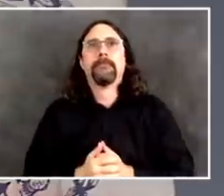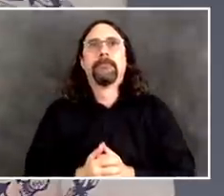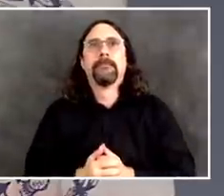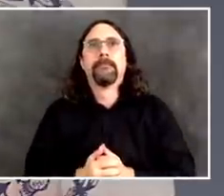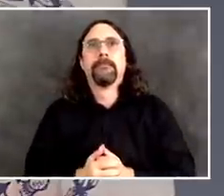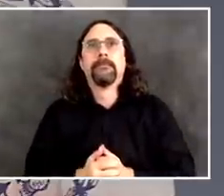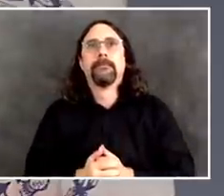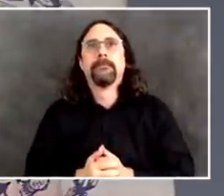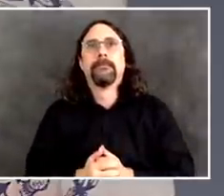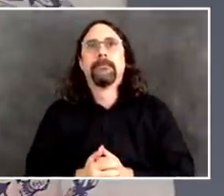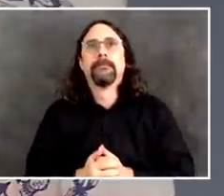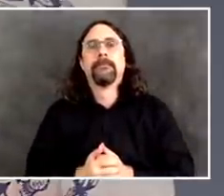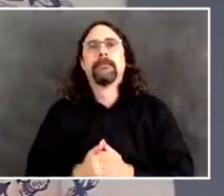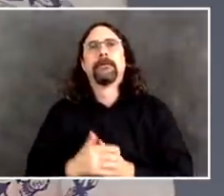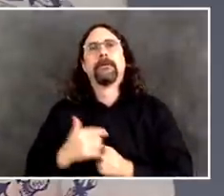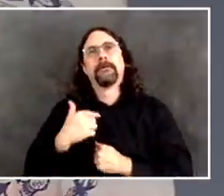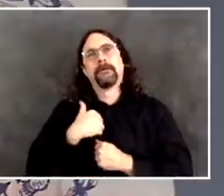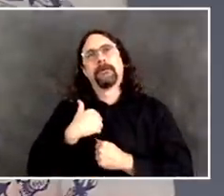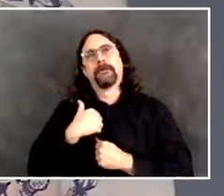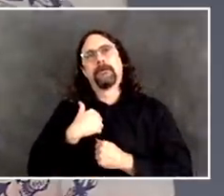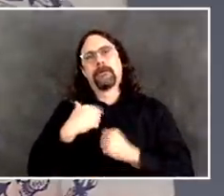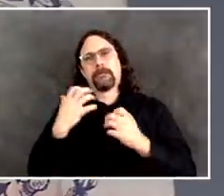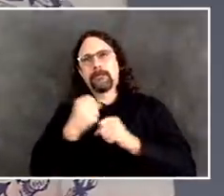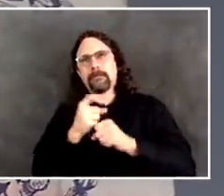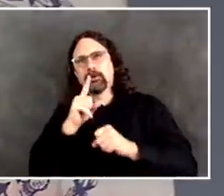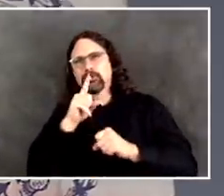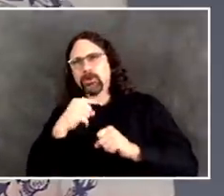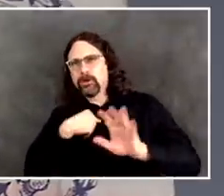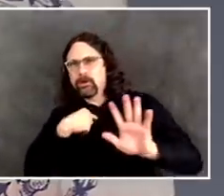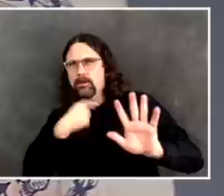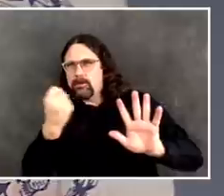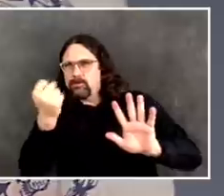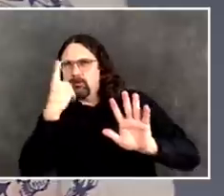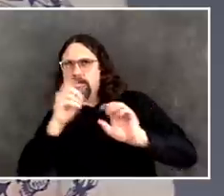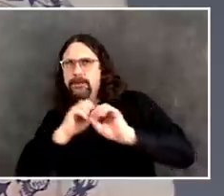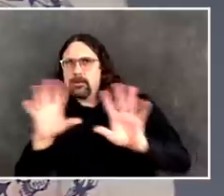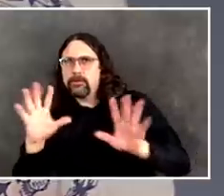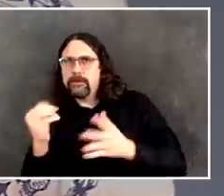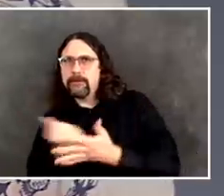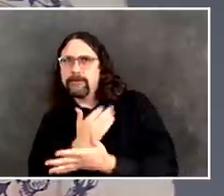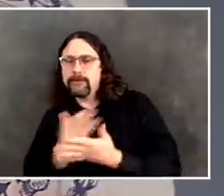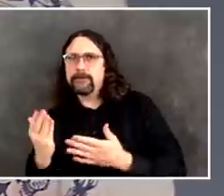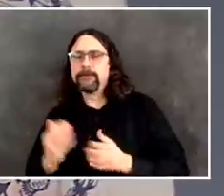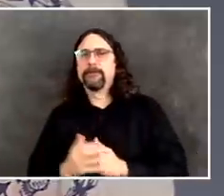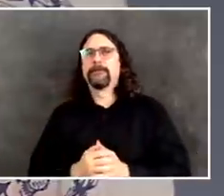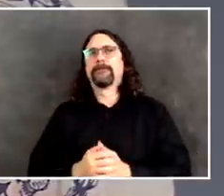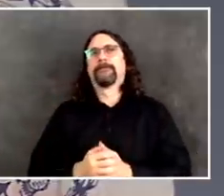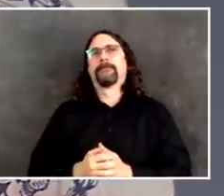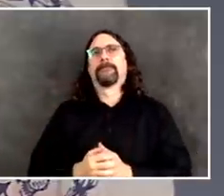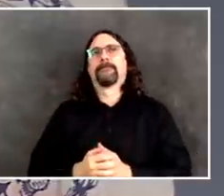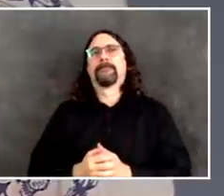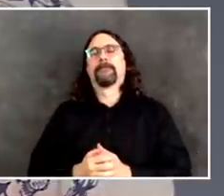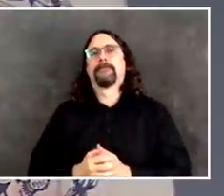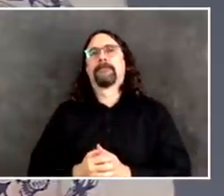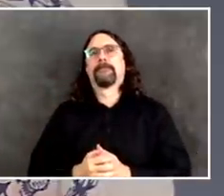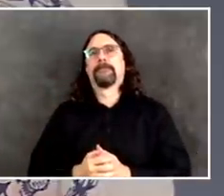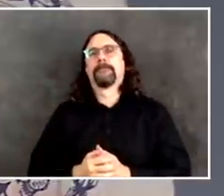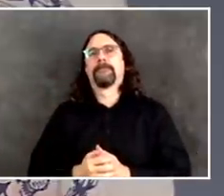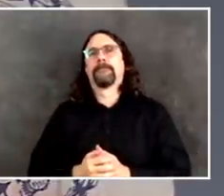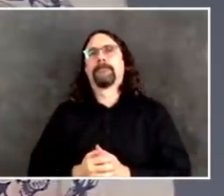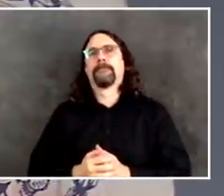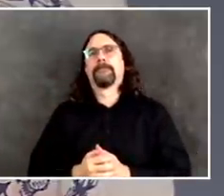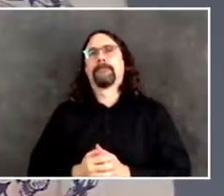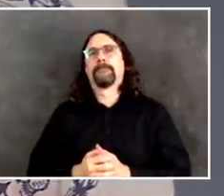getting the whole picture. So I think the simple way to say this is, and I think this puts it into very clear perspective, that up until next,